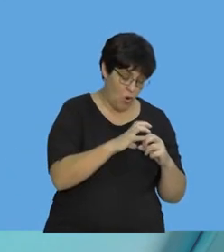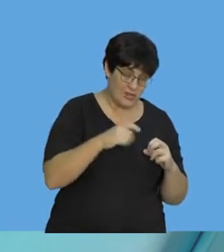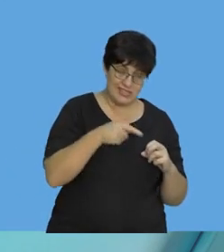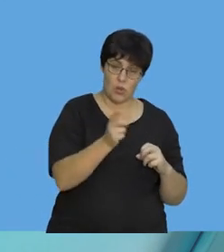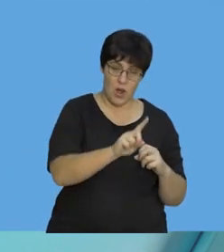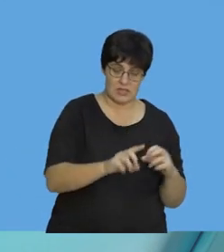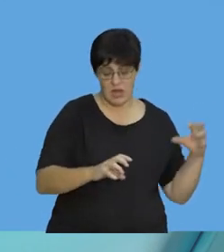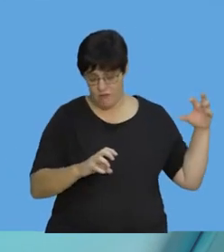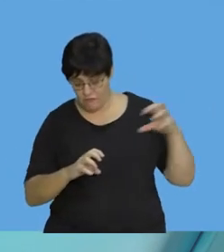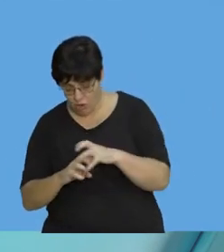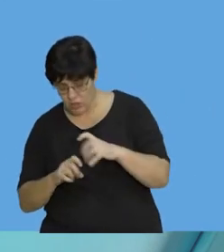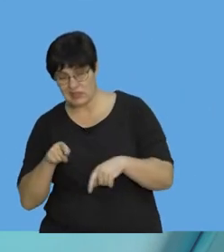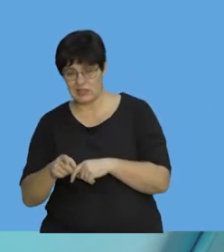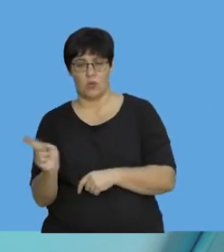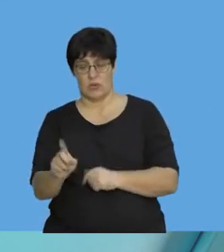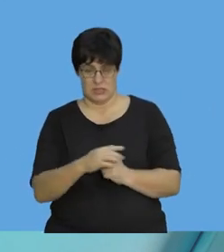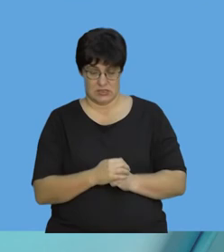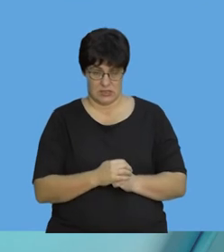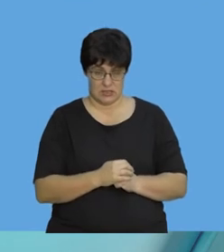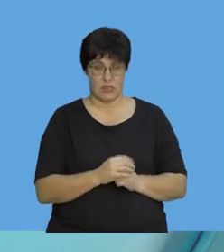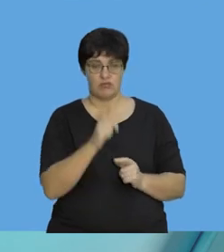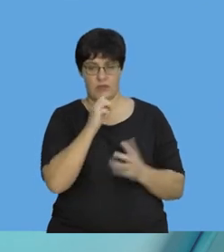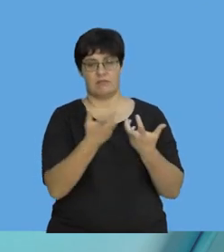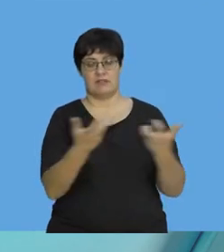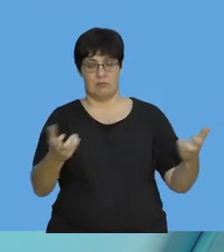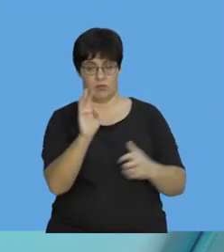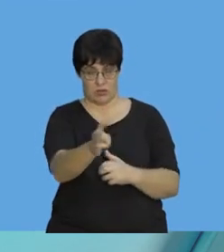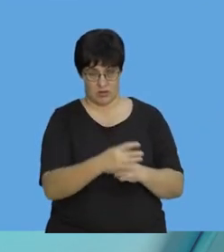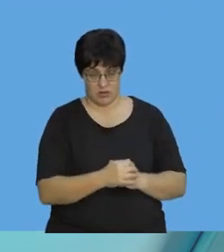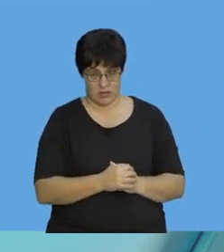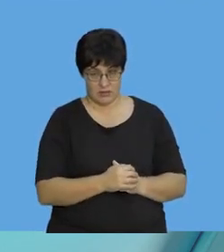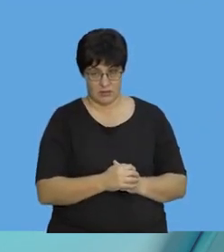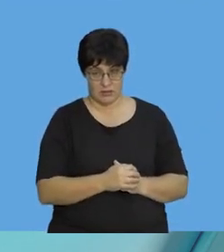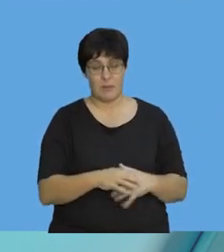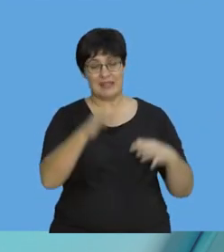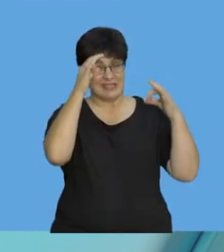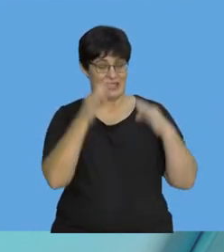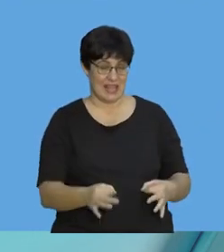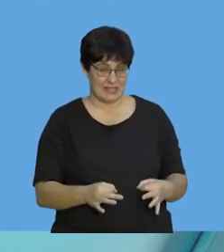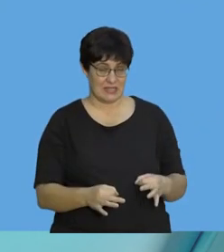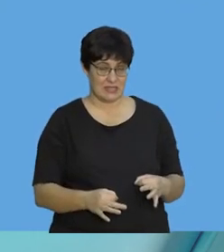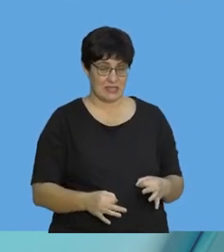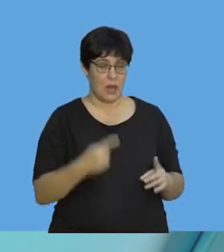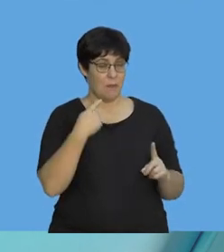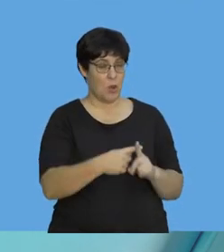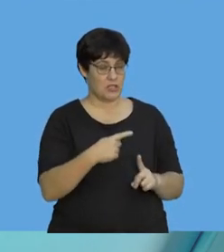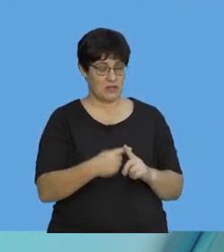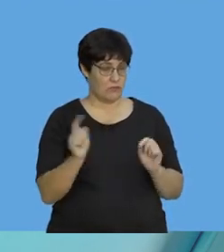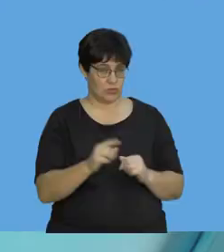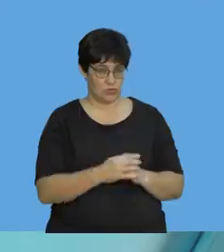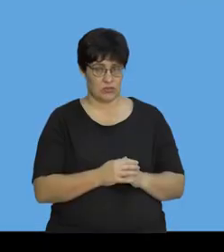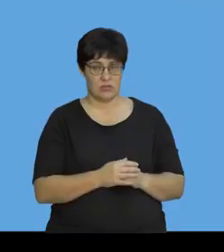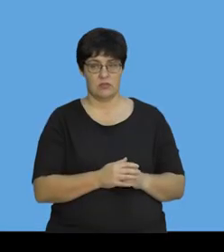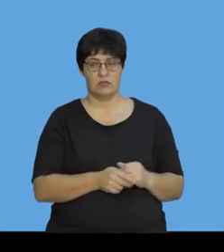on one and I want the impulse exerted on the other. So, we're going to separate it. Now, we need to make a decision as to the positive